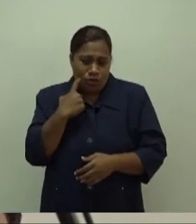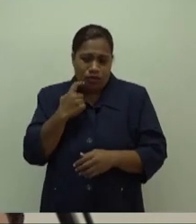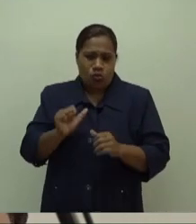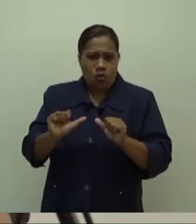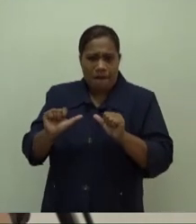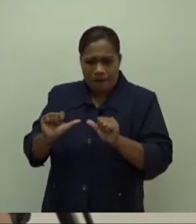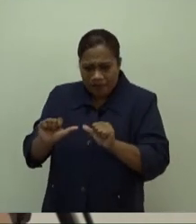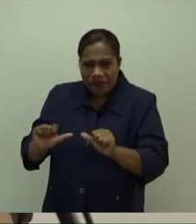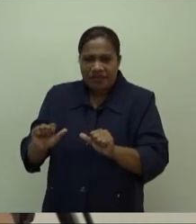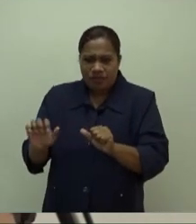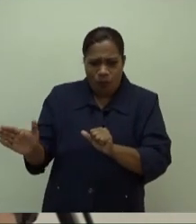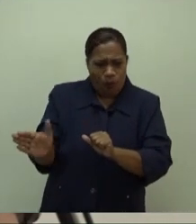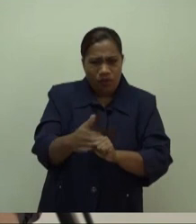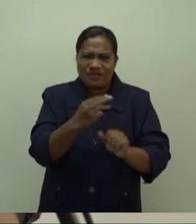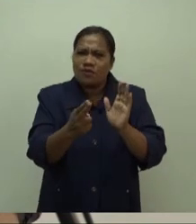paramount.